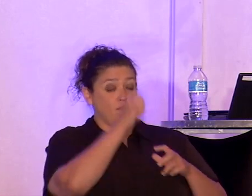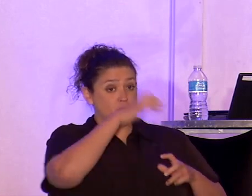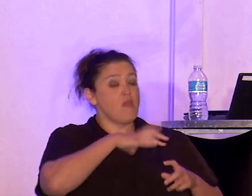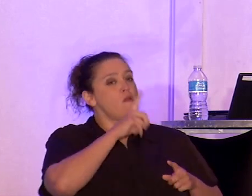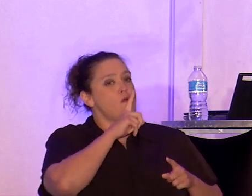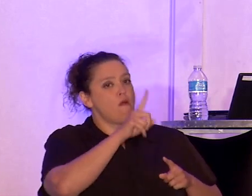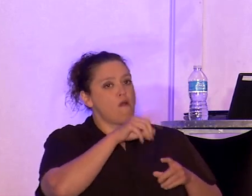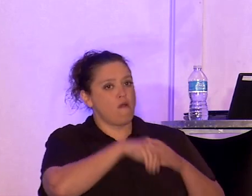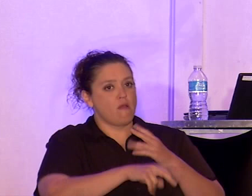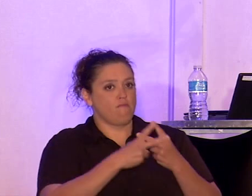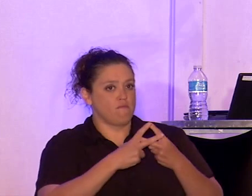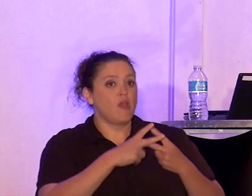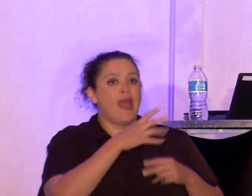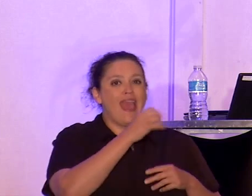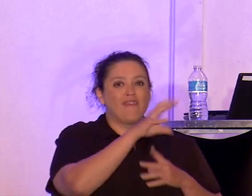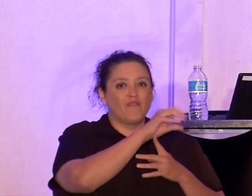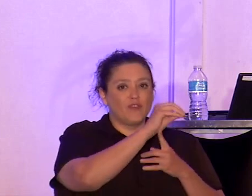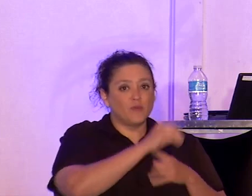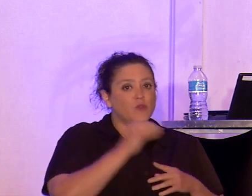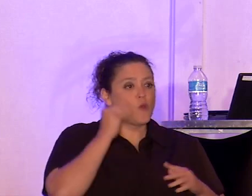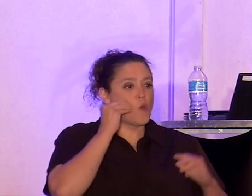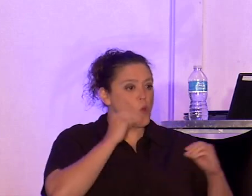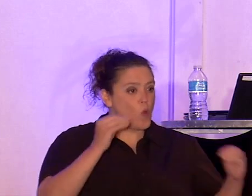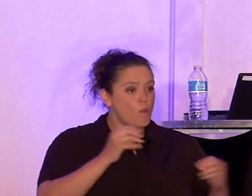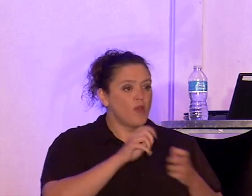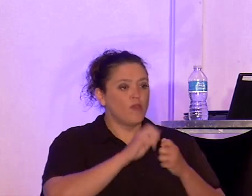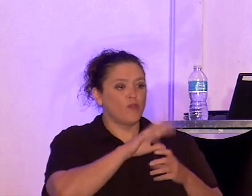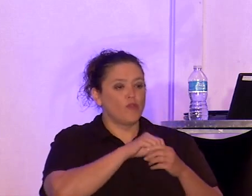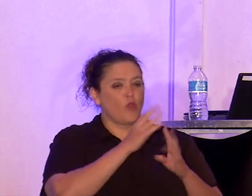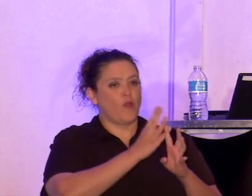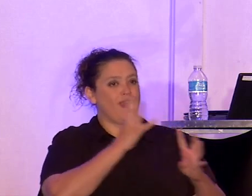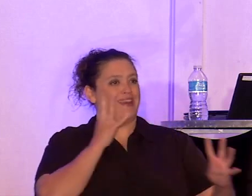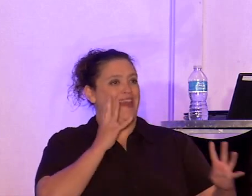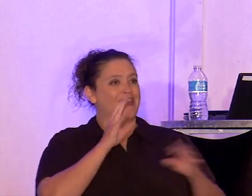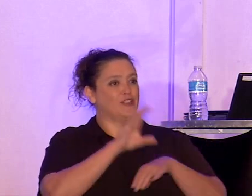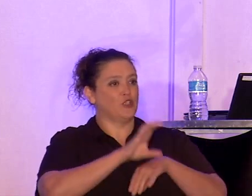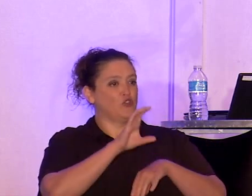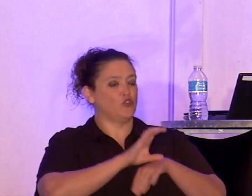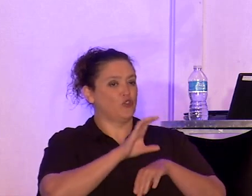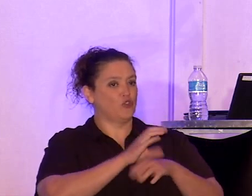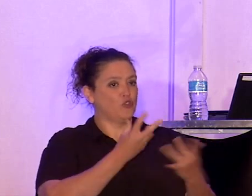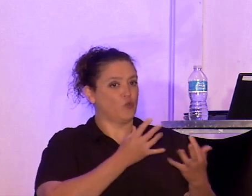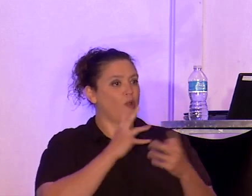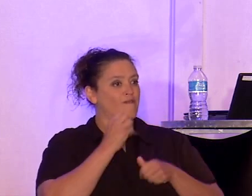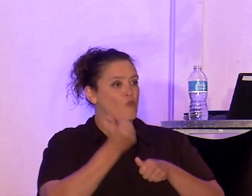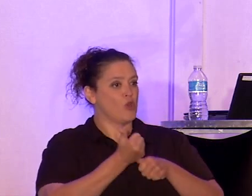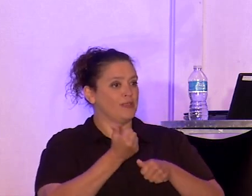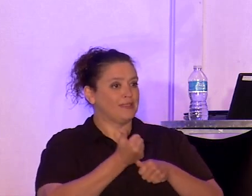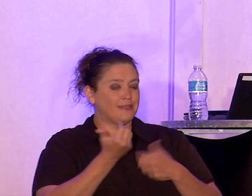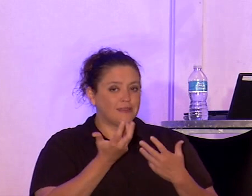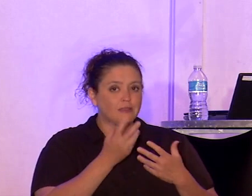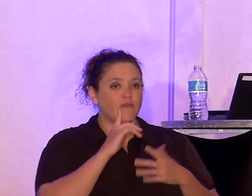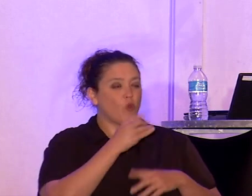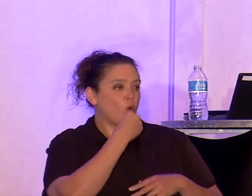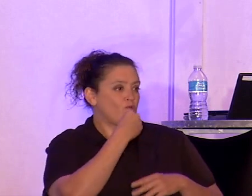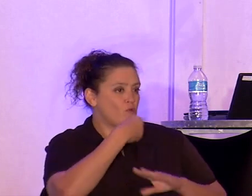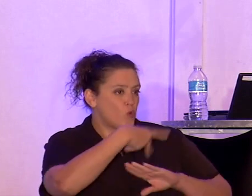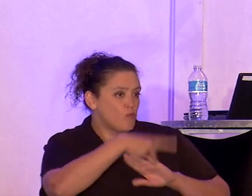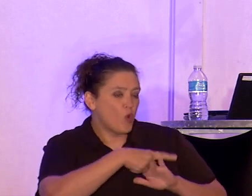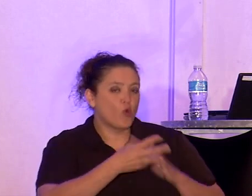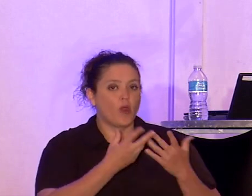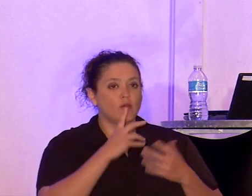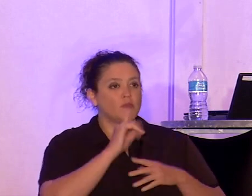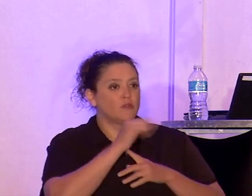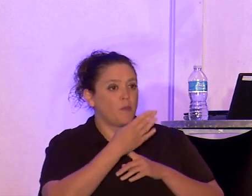and the lines at faith-based church assistance programs, food programs, and